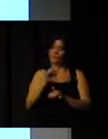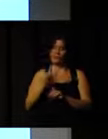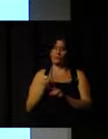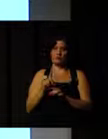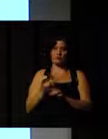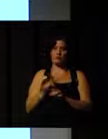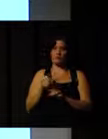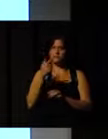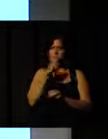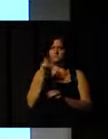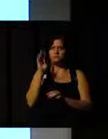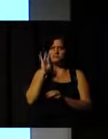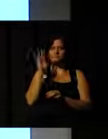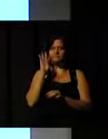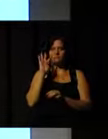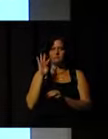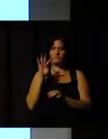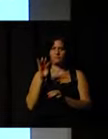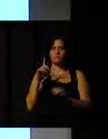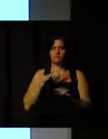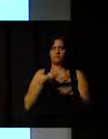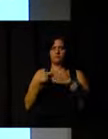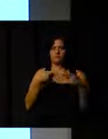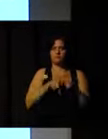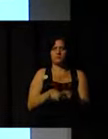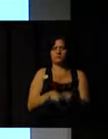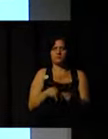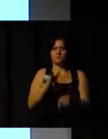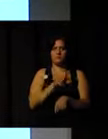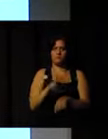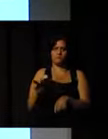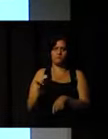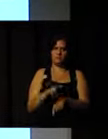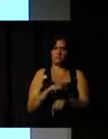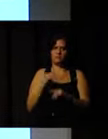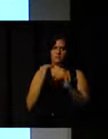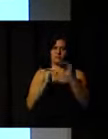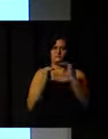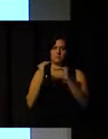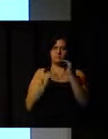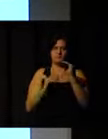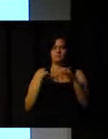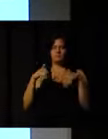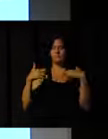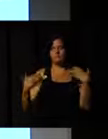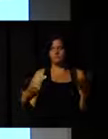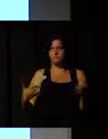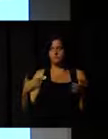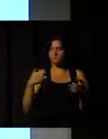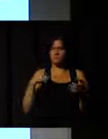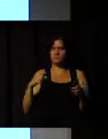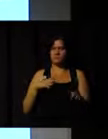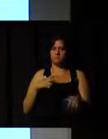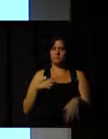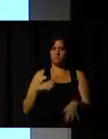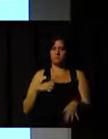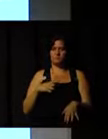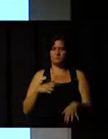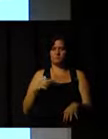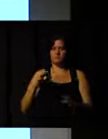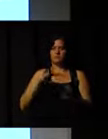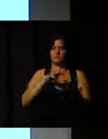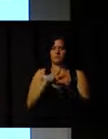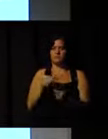If you can't try to imagine a system that integrates these two levels, then you have the perfect word.